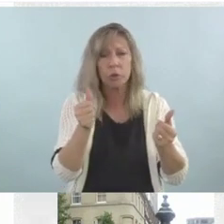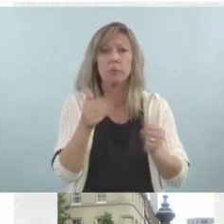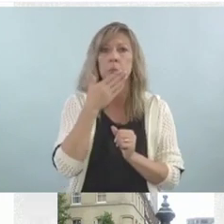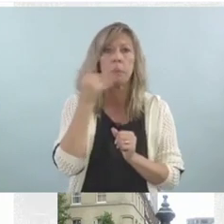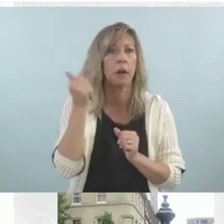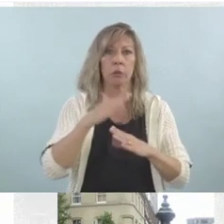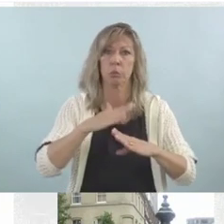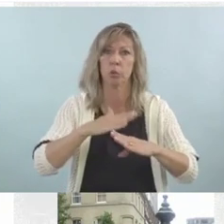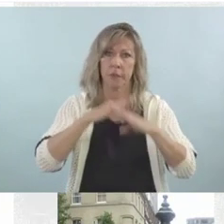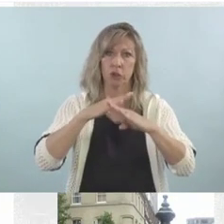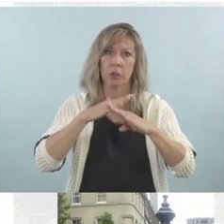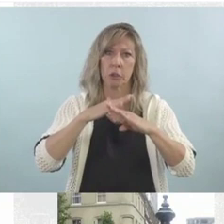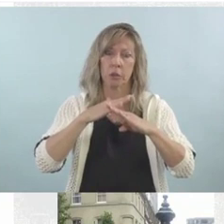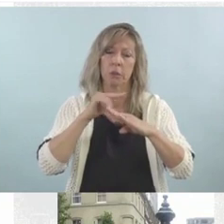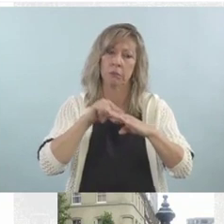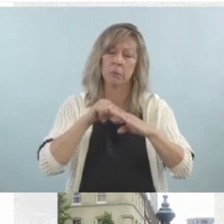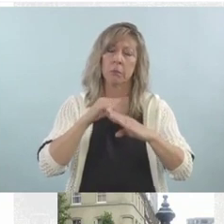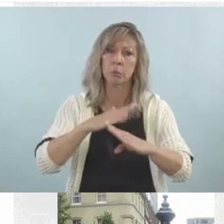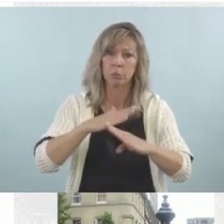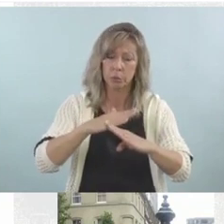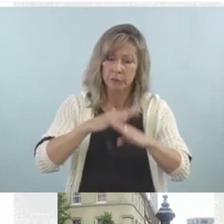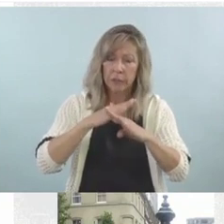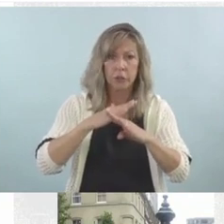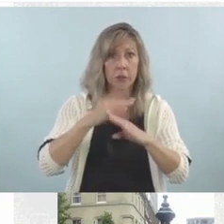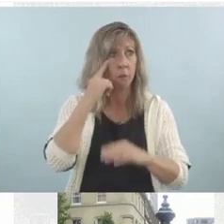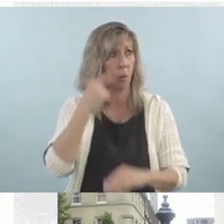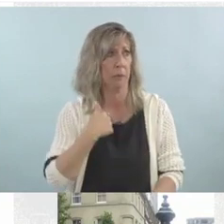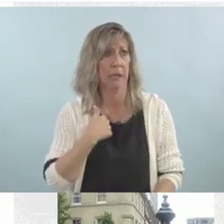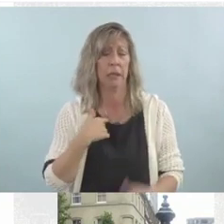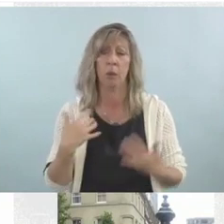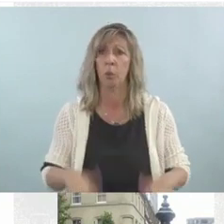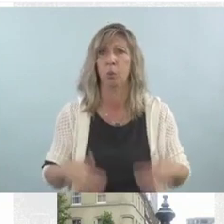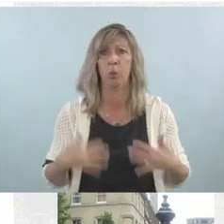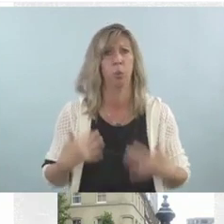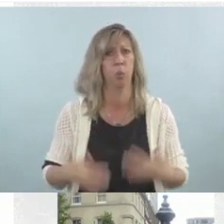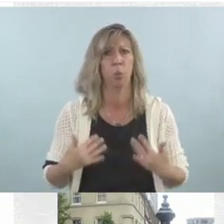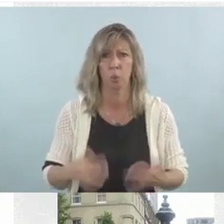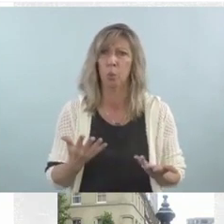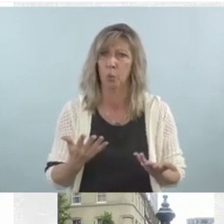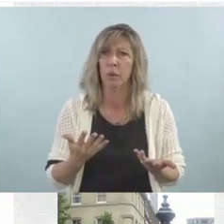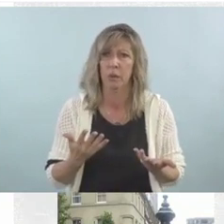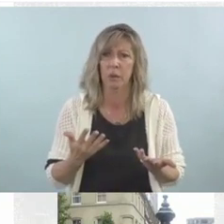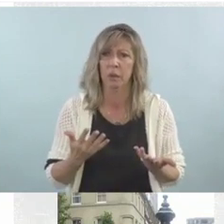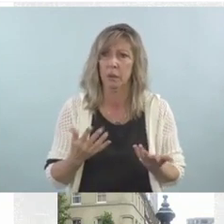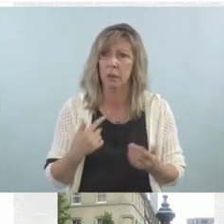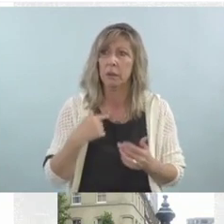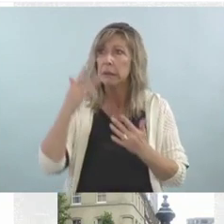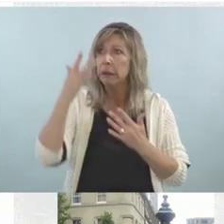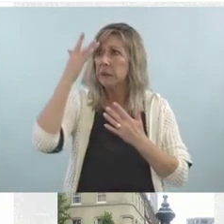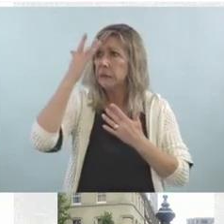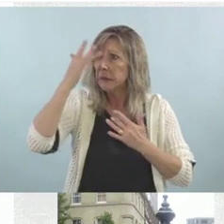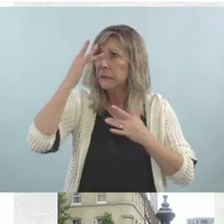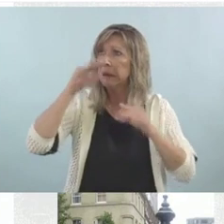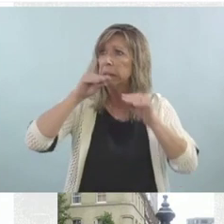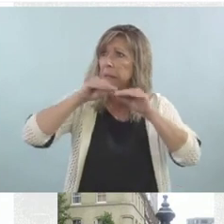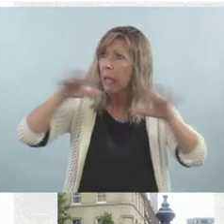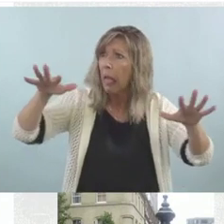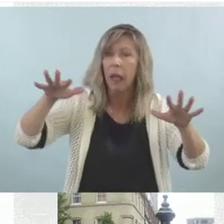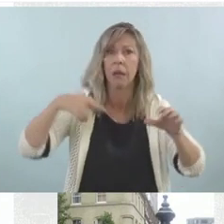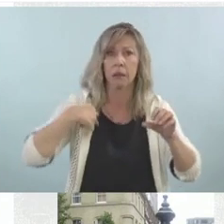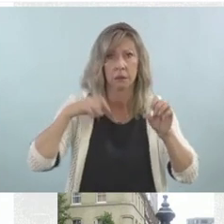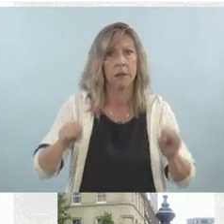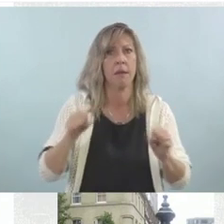I mean, to me, that's profound, that we can tackle diseases before they ever start.